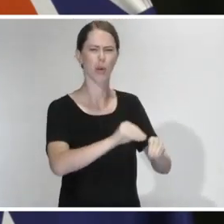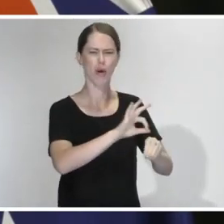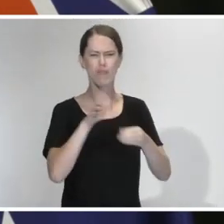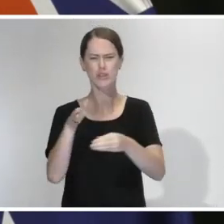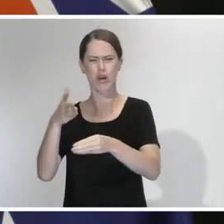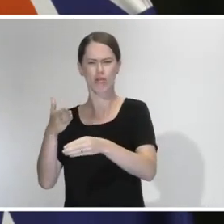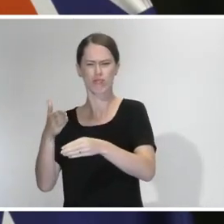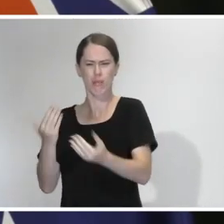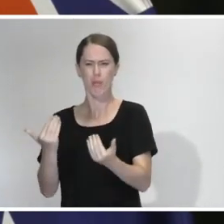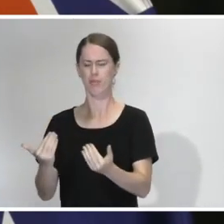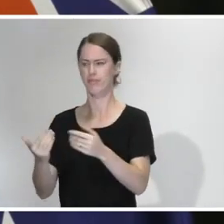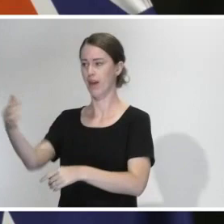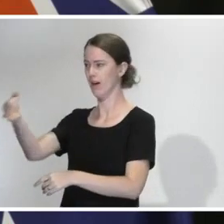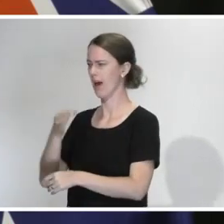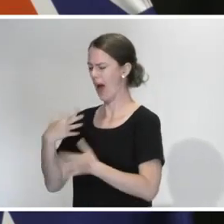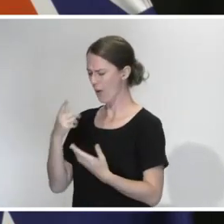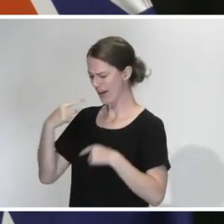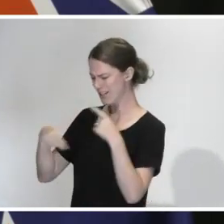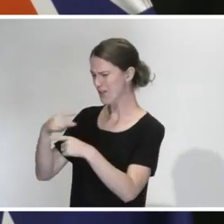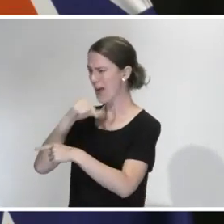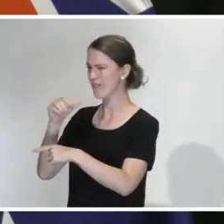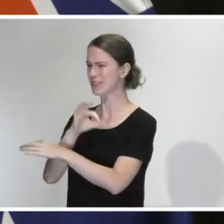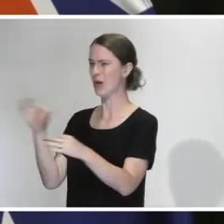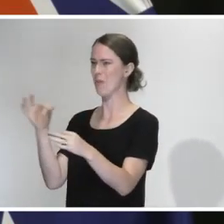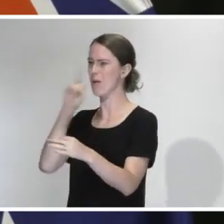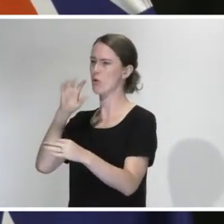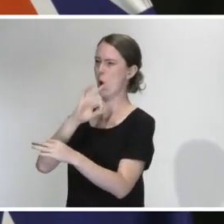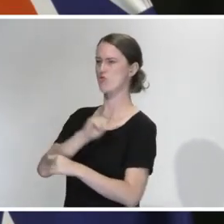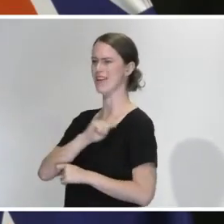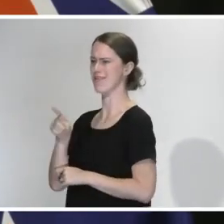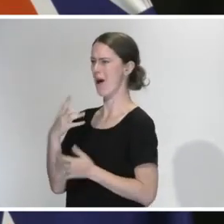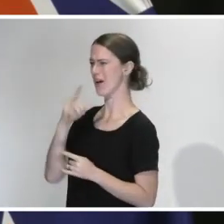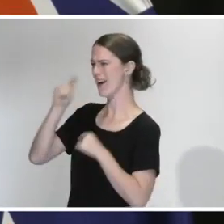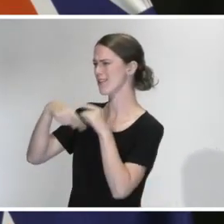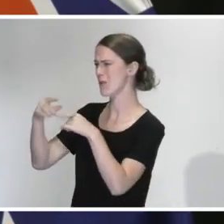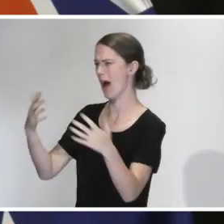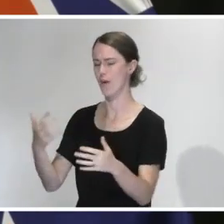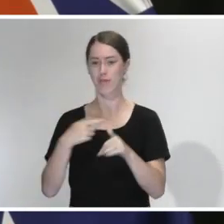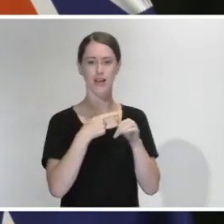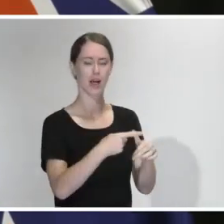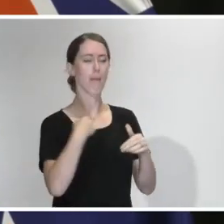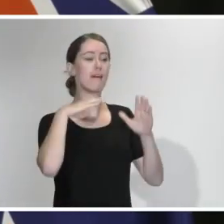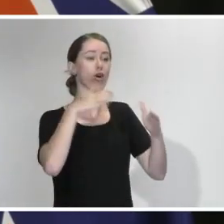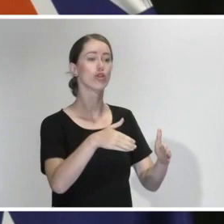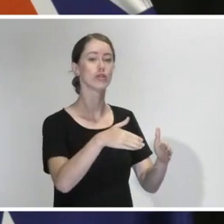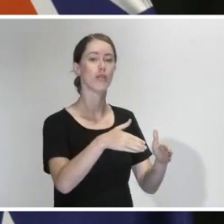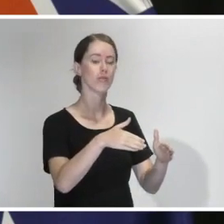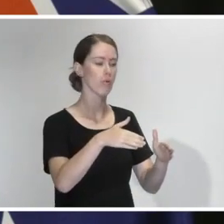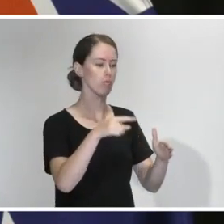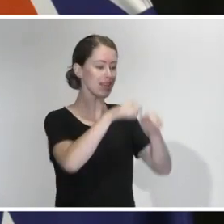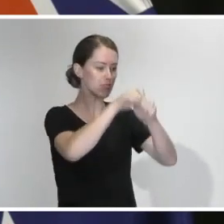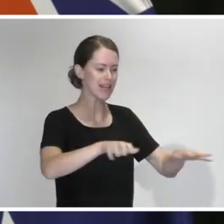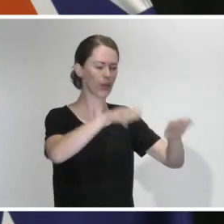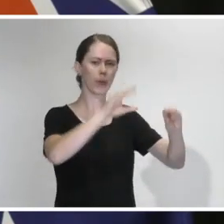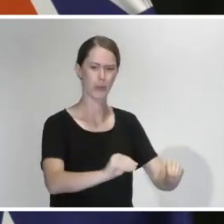But how can he continue when he effectively has no credibility? Again, as I say, my focus is on responding to the pandemic